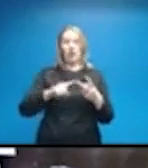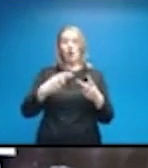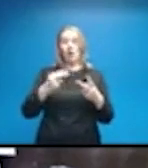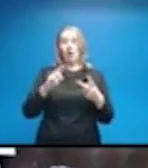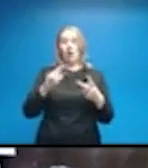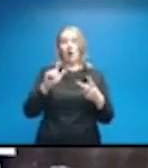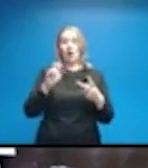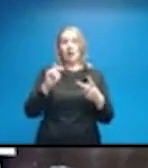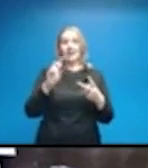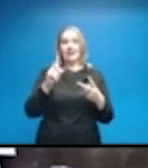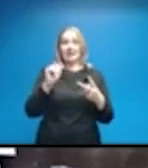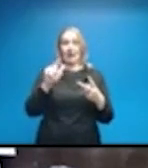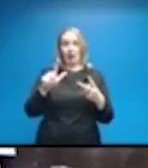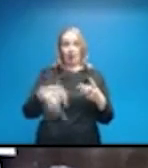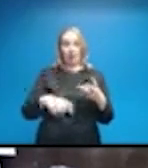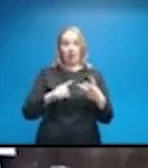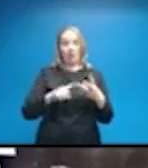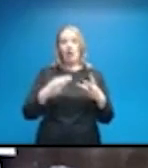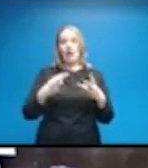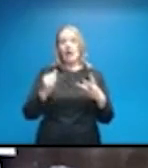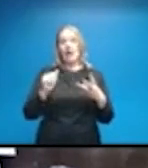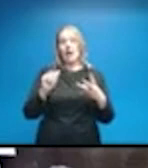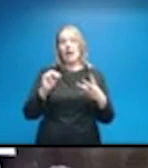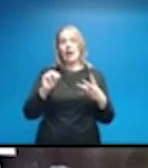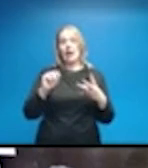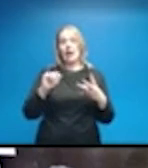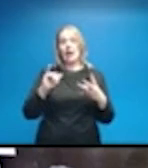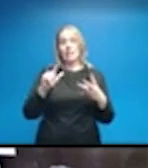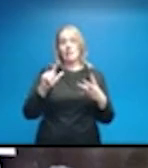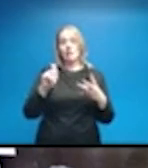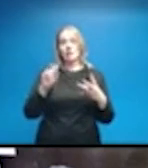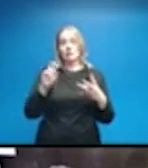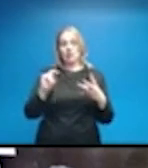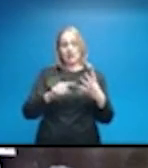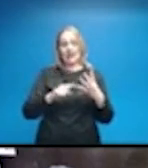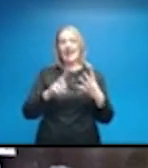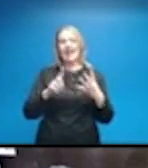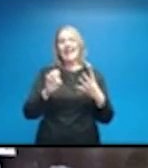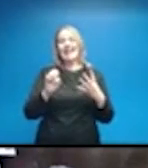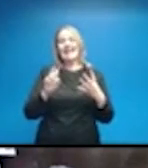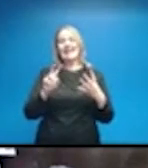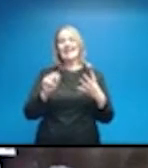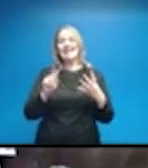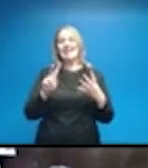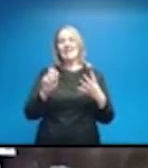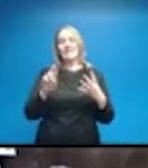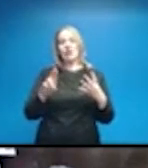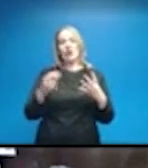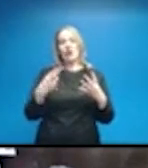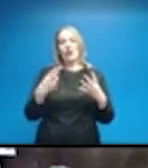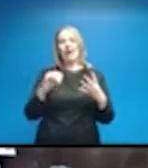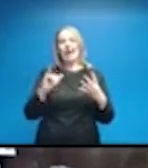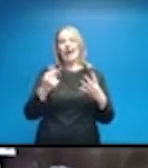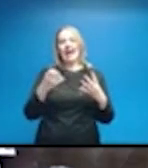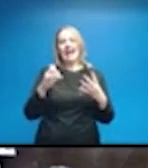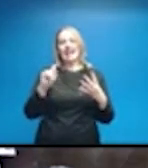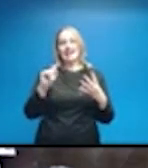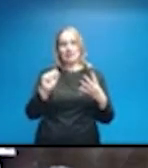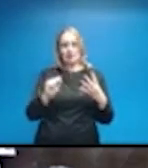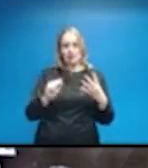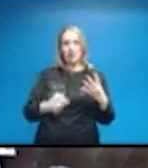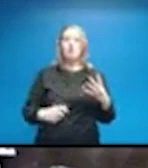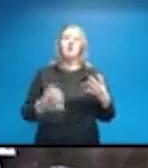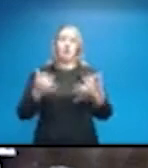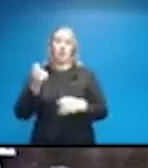Community Center, Hamilton Community Center, and Denver Heights. Additionally, our customer services